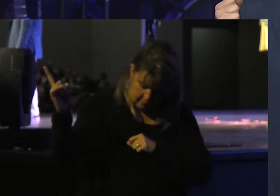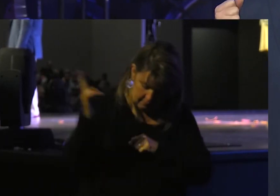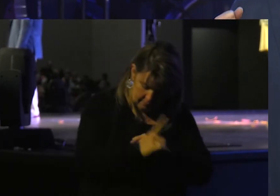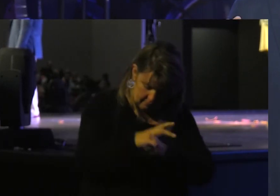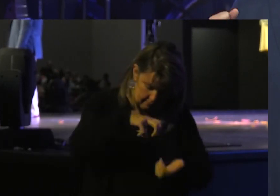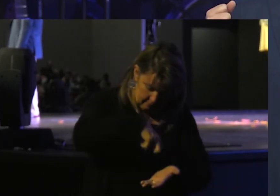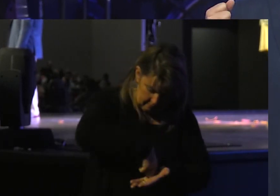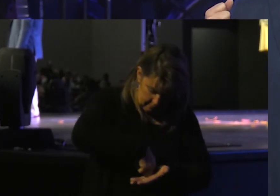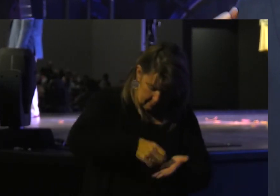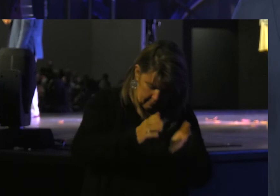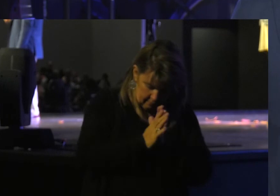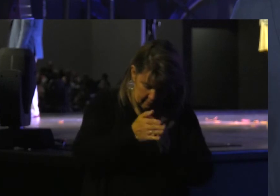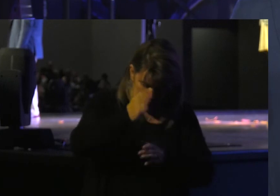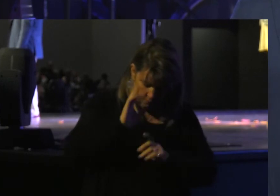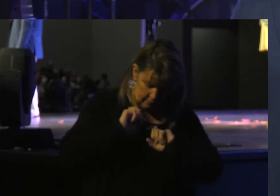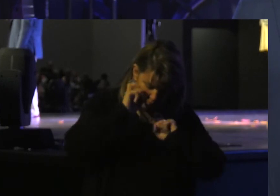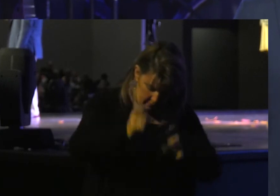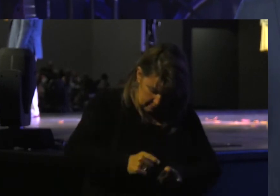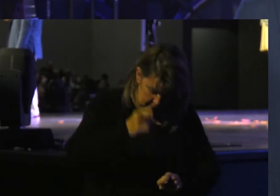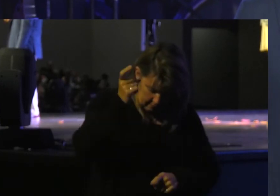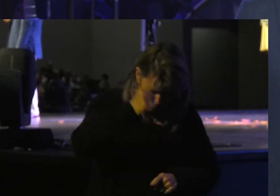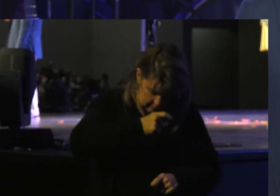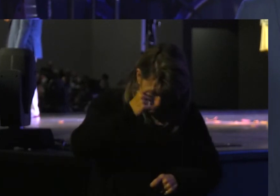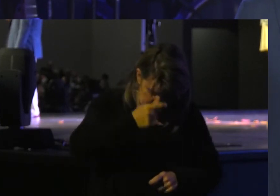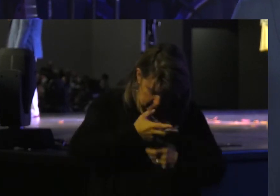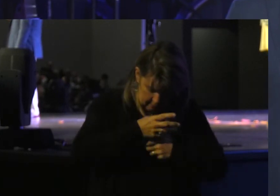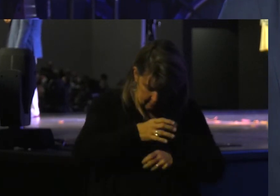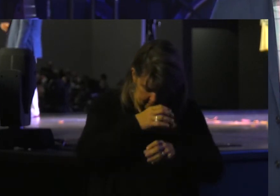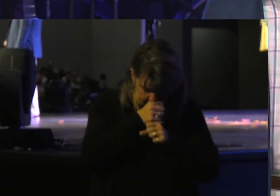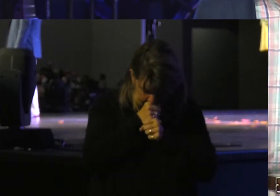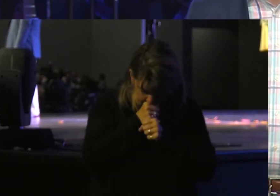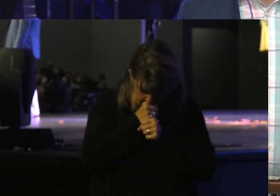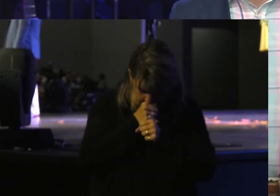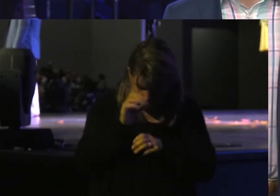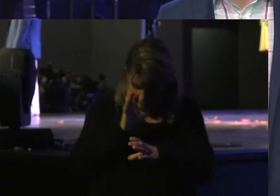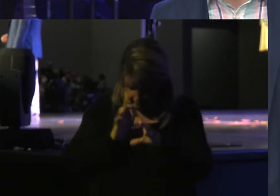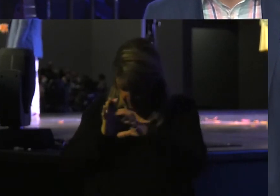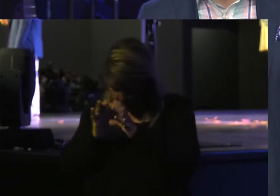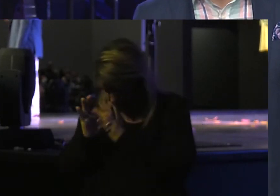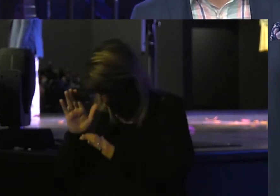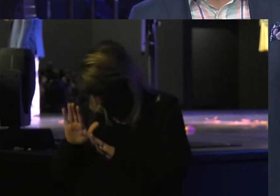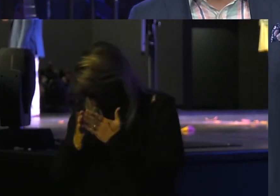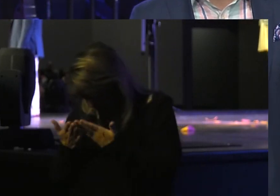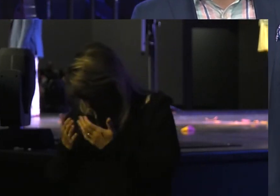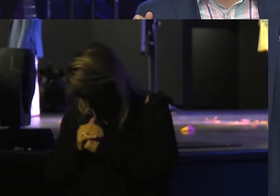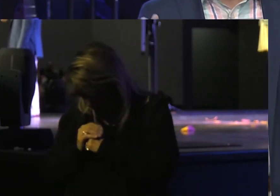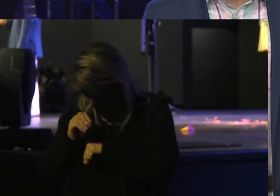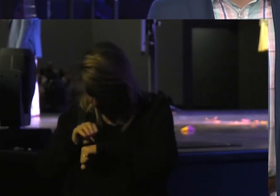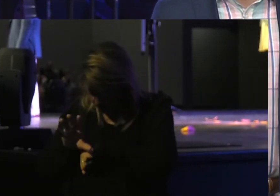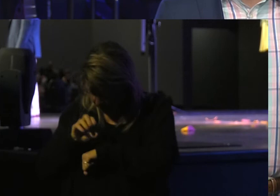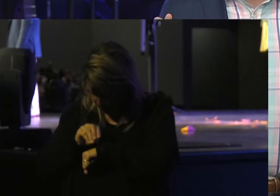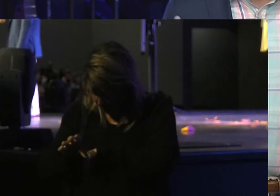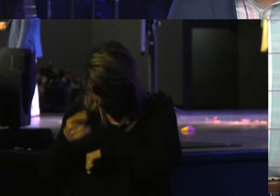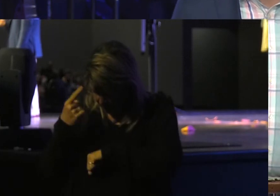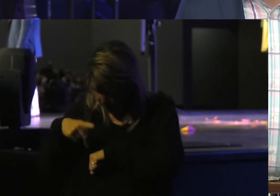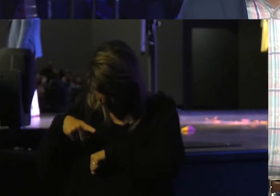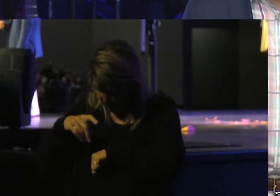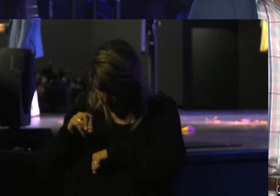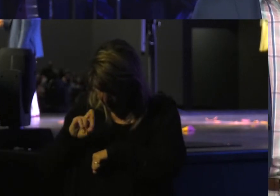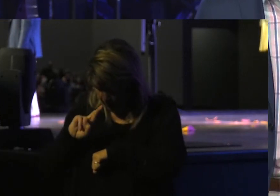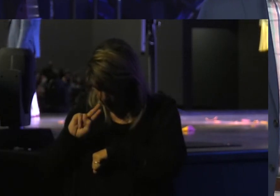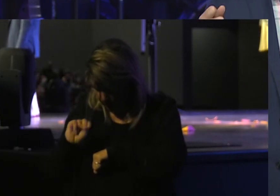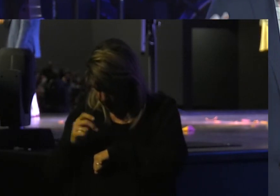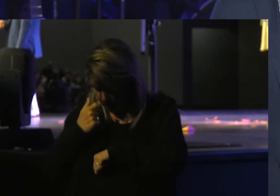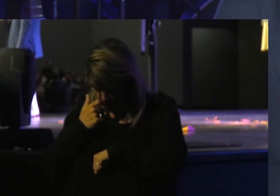Ask God To Give You The Wisdom To Confidentially Seek Out Biblical Counseling For That Pornography Addiction